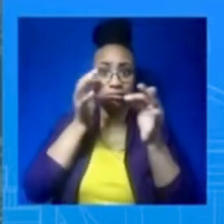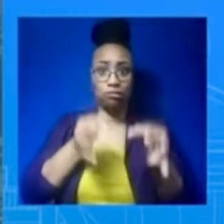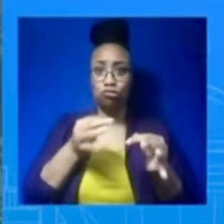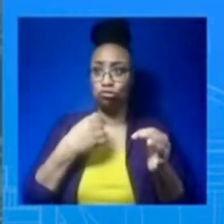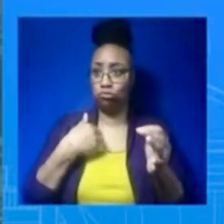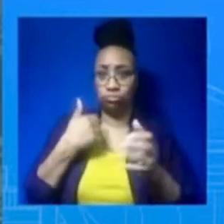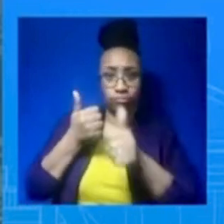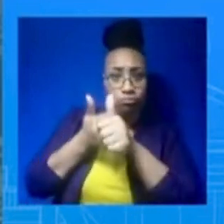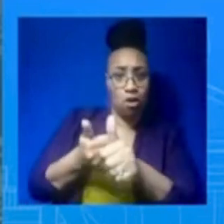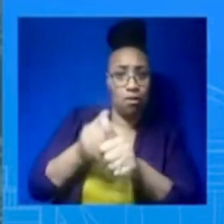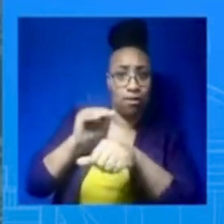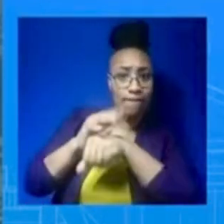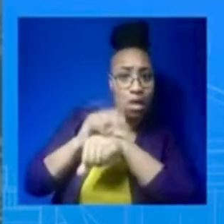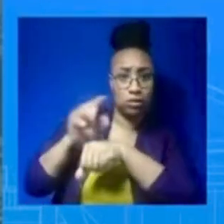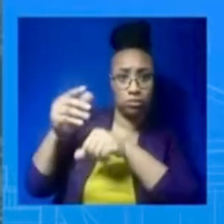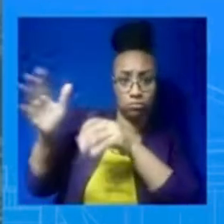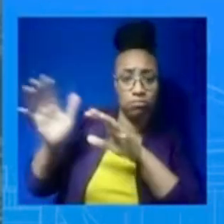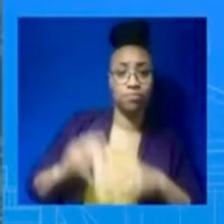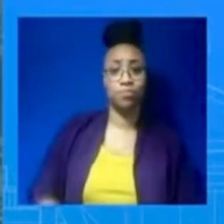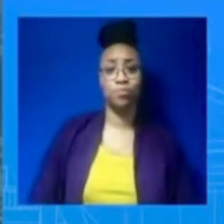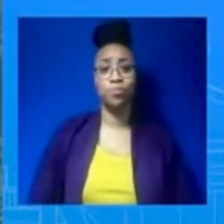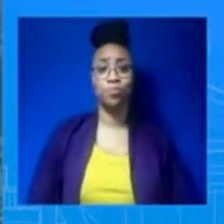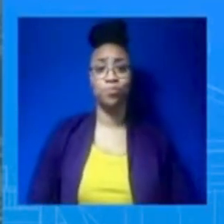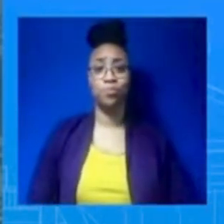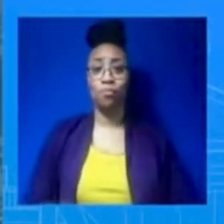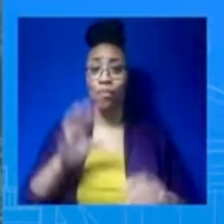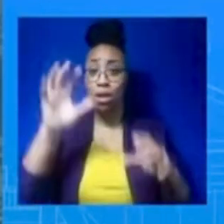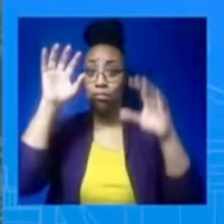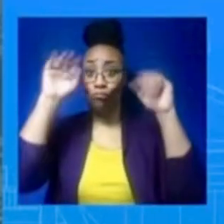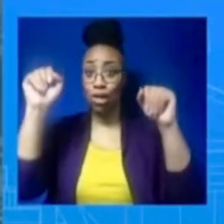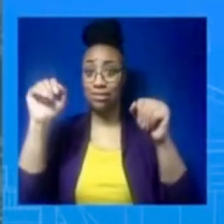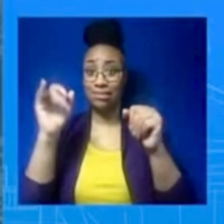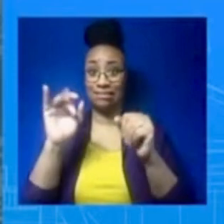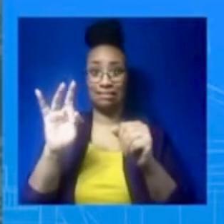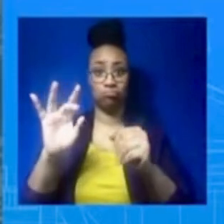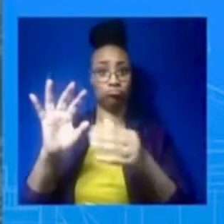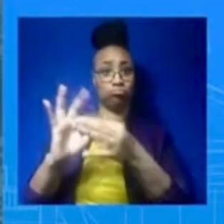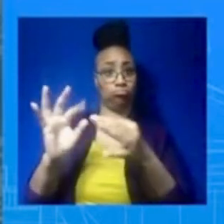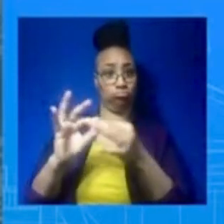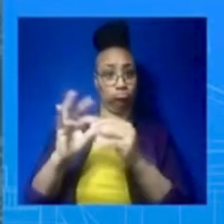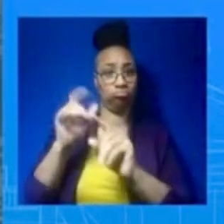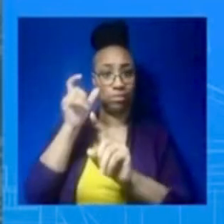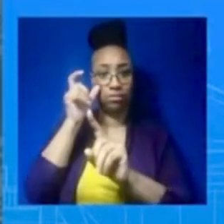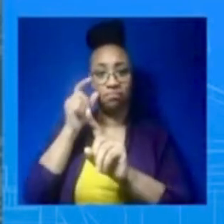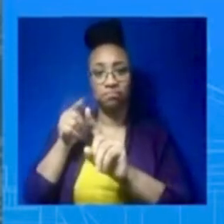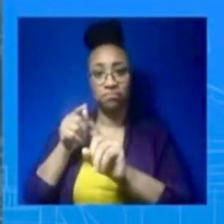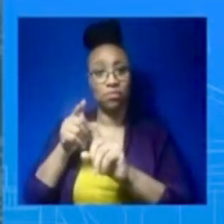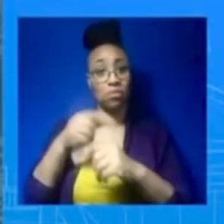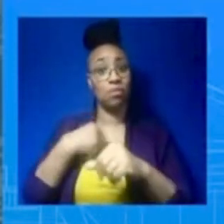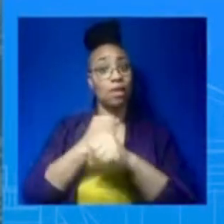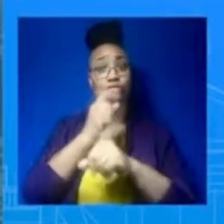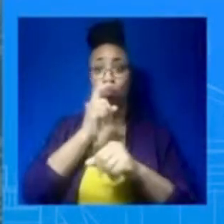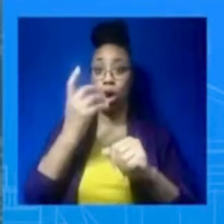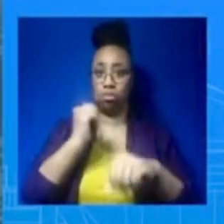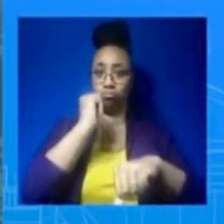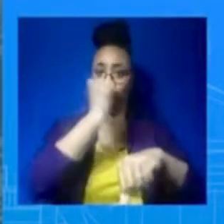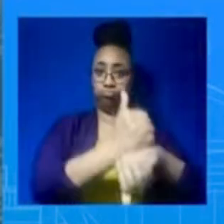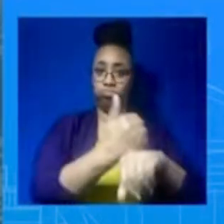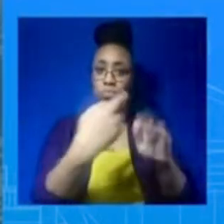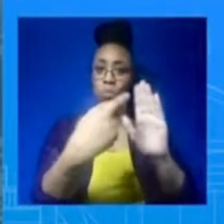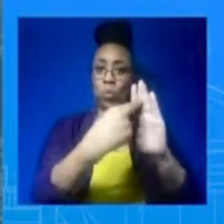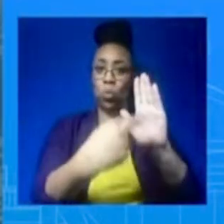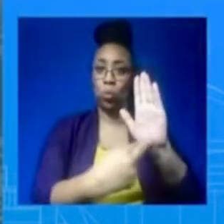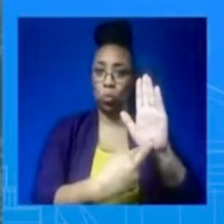we're going to make sure we've got some new rules in place for how we make decisions in future circumstances.